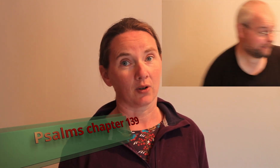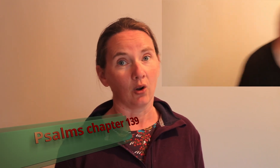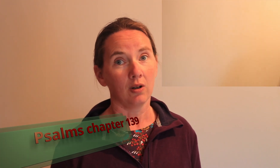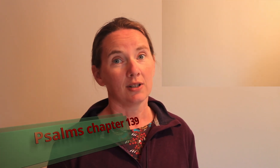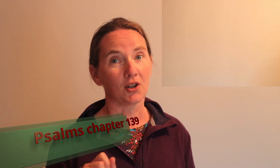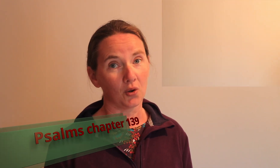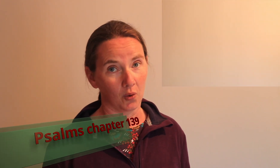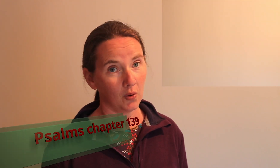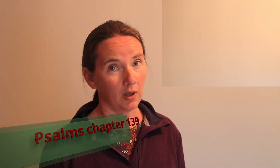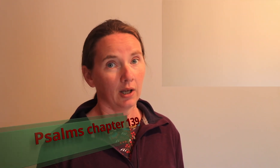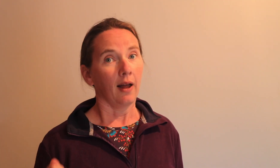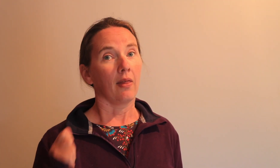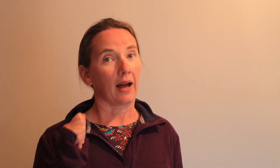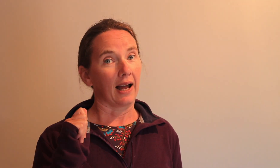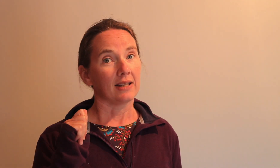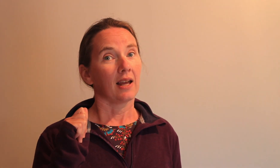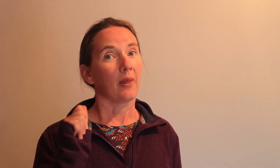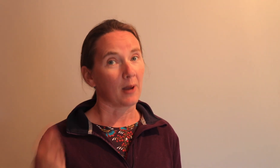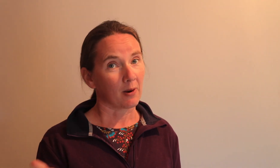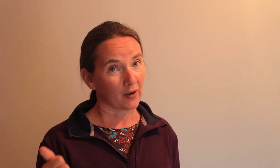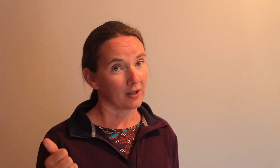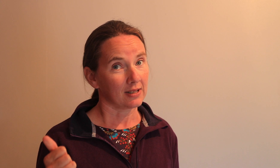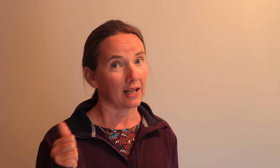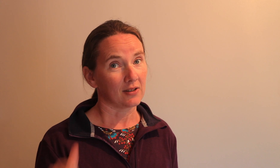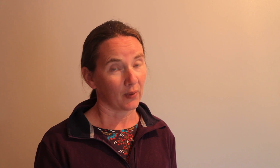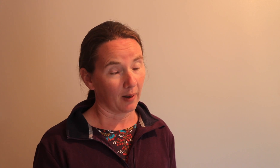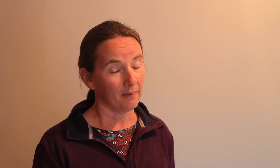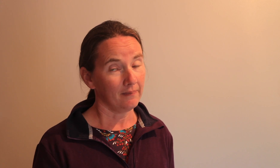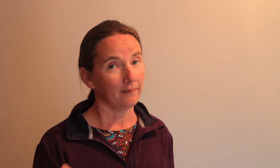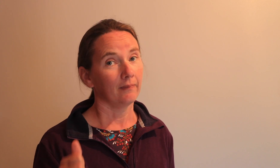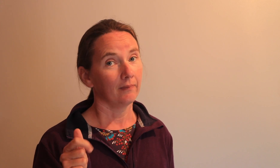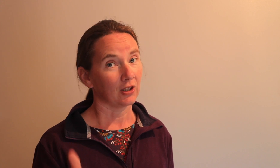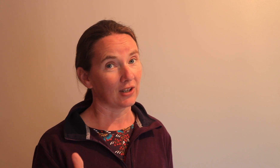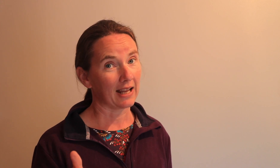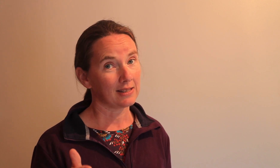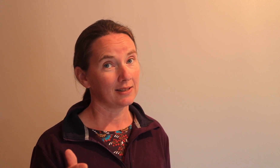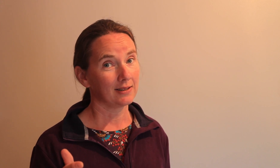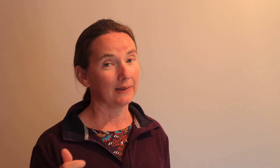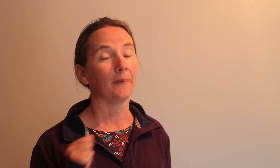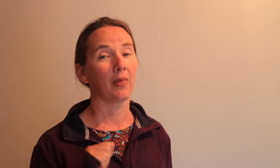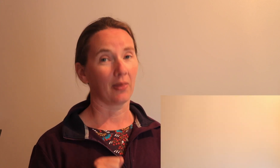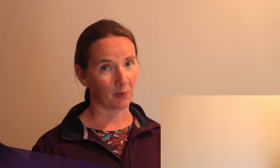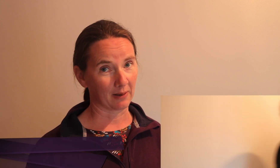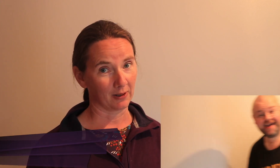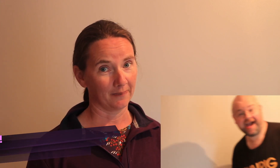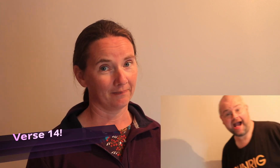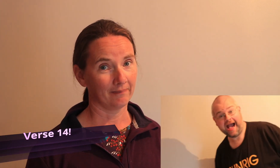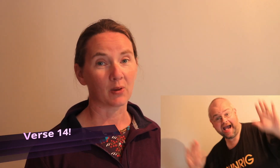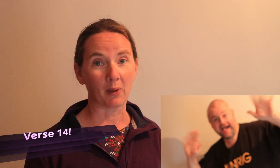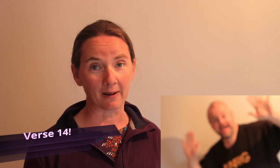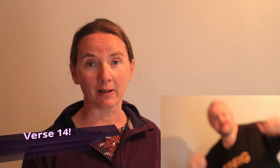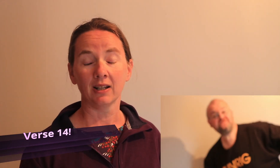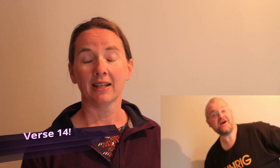first of all to know that the memory verse is from can you guess the Bible